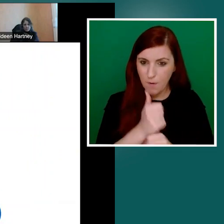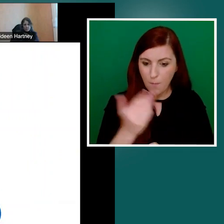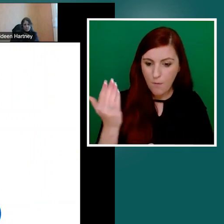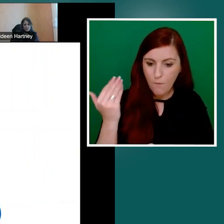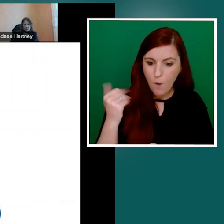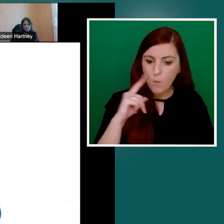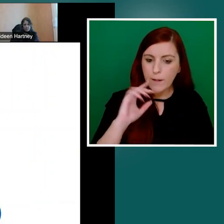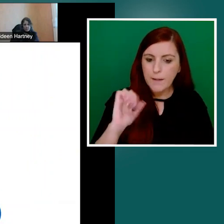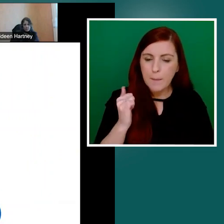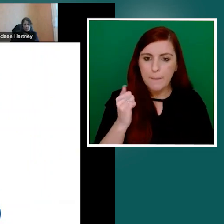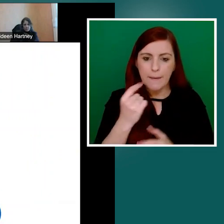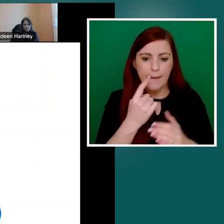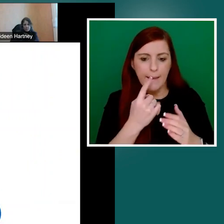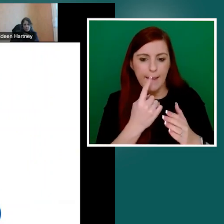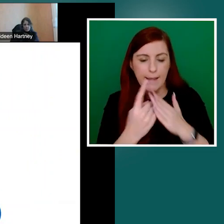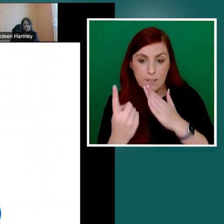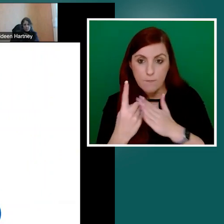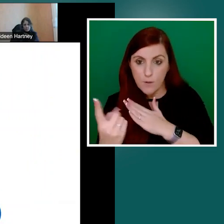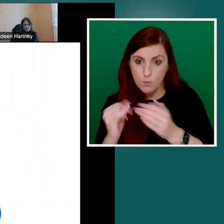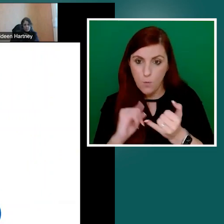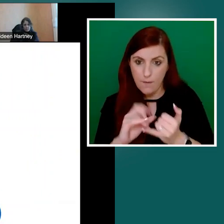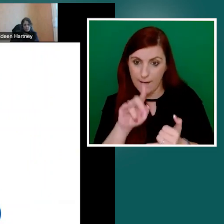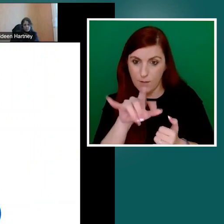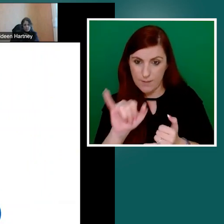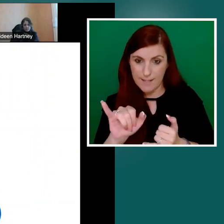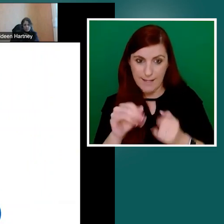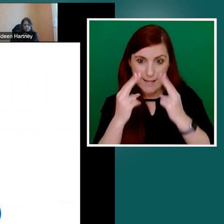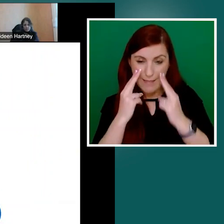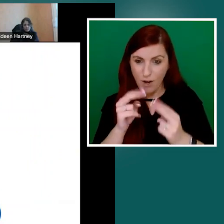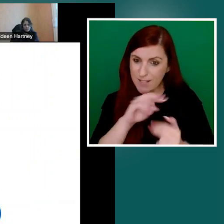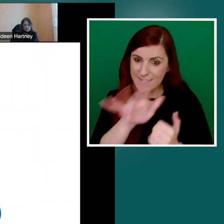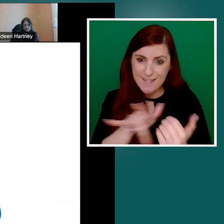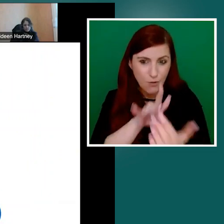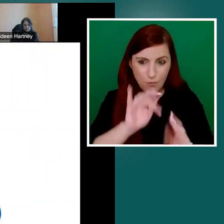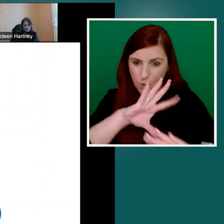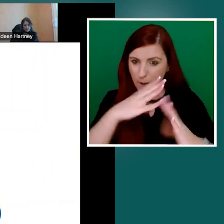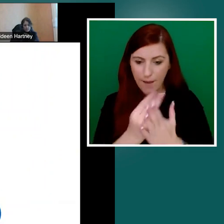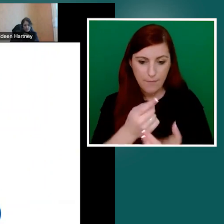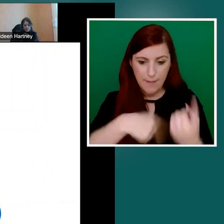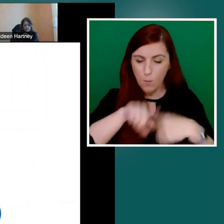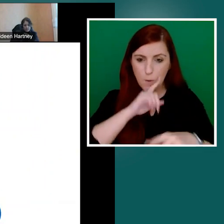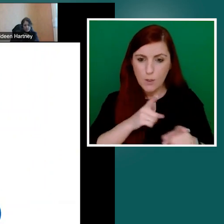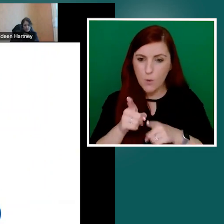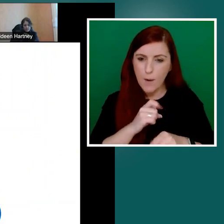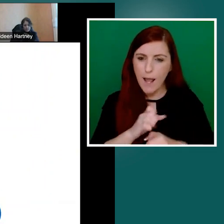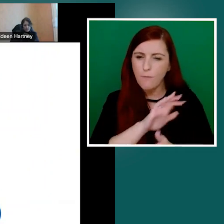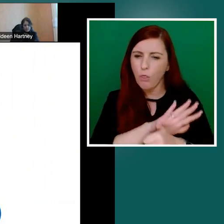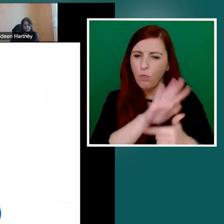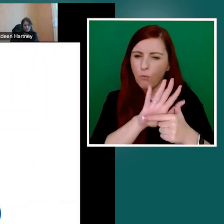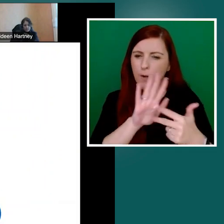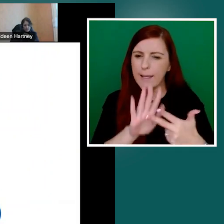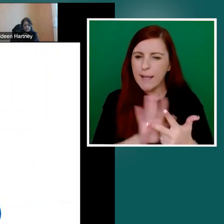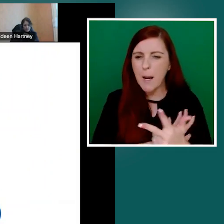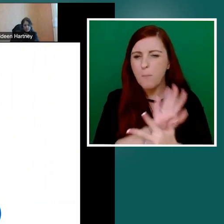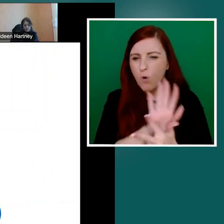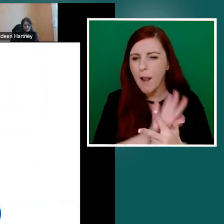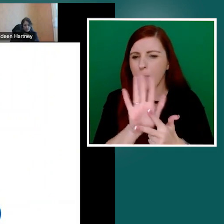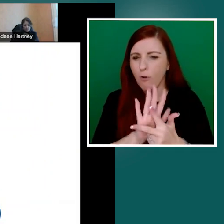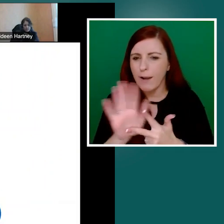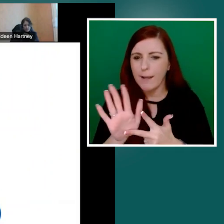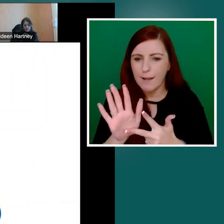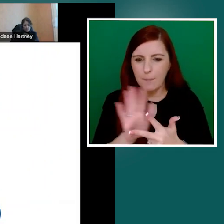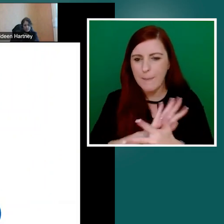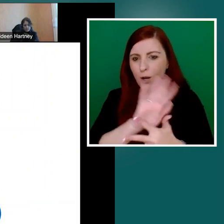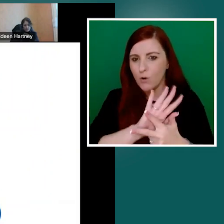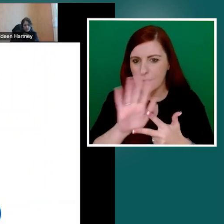individuals with the literacy needs in the center of what we do. And there's kind of three primary pillars to what we do.